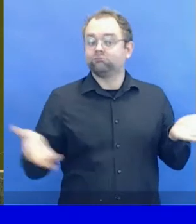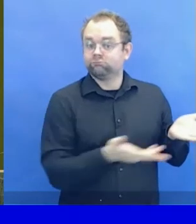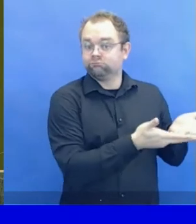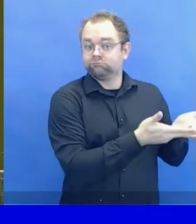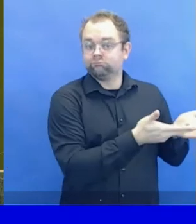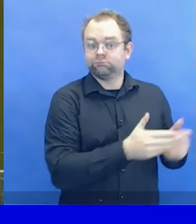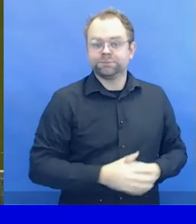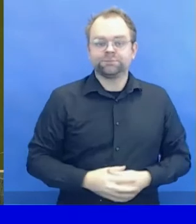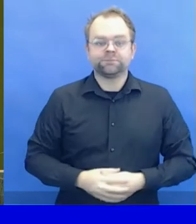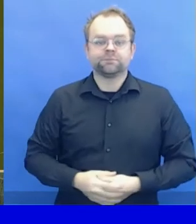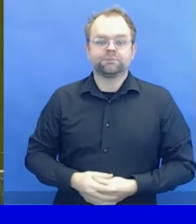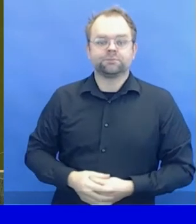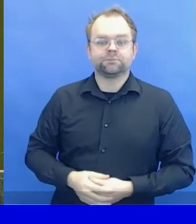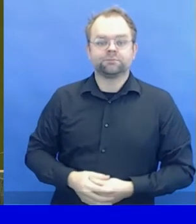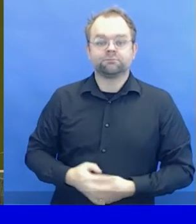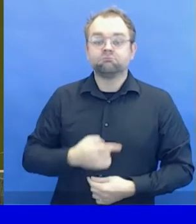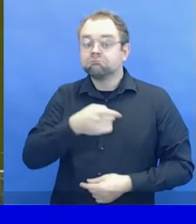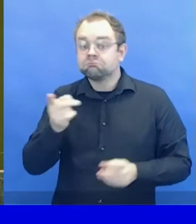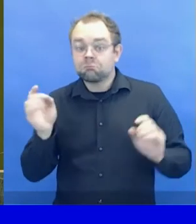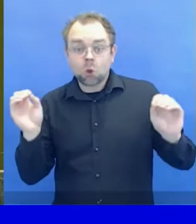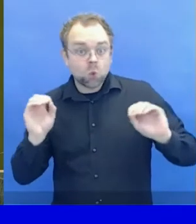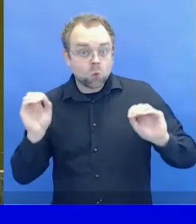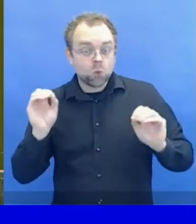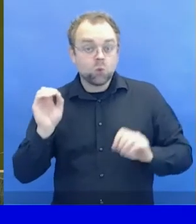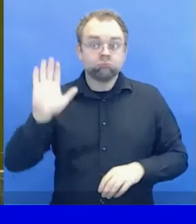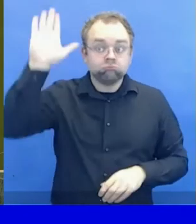27 nominated candidates are